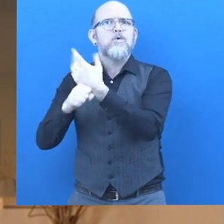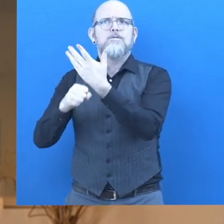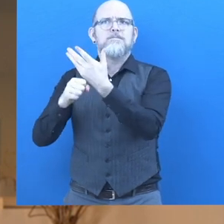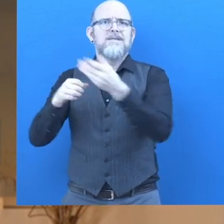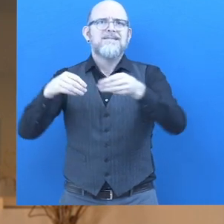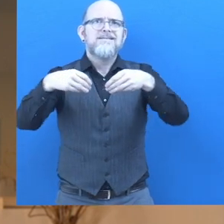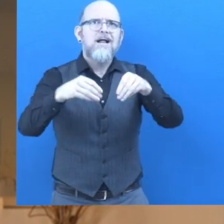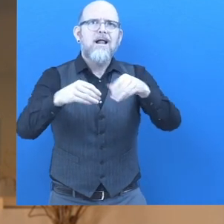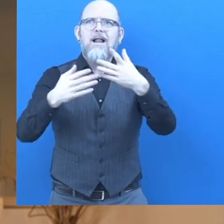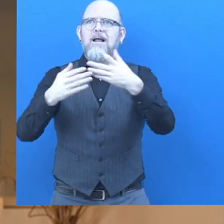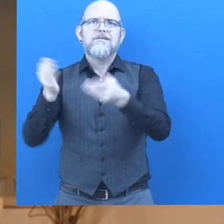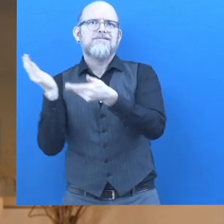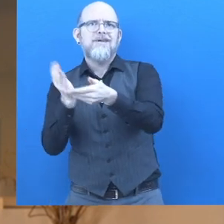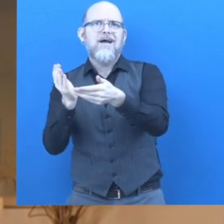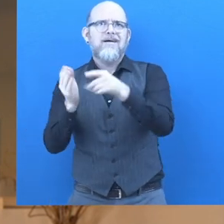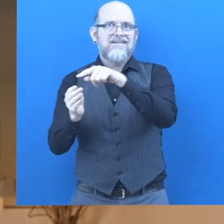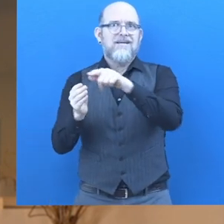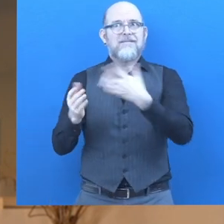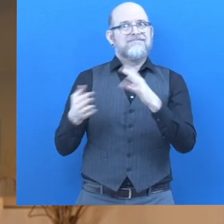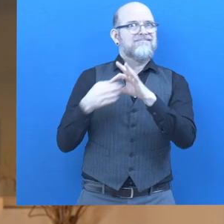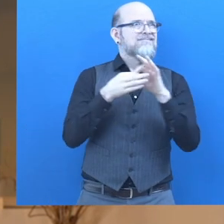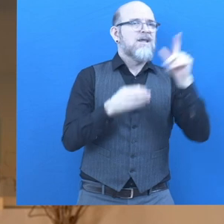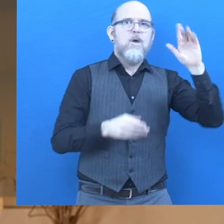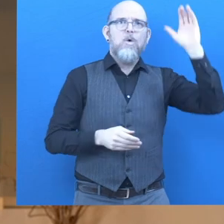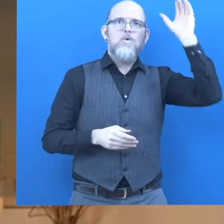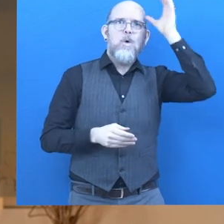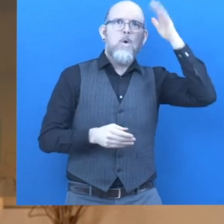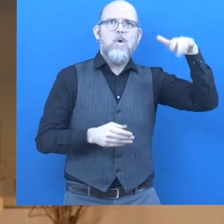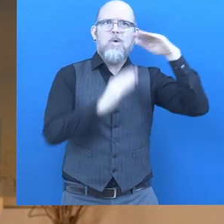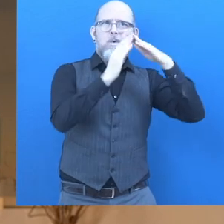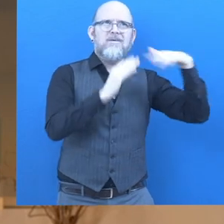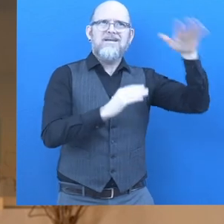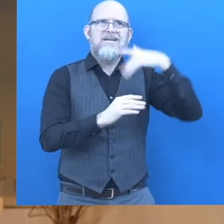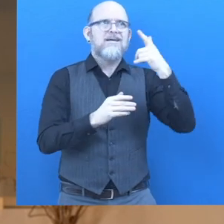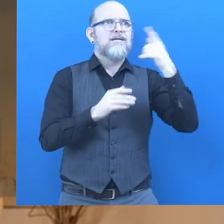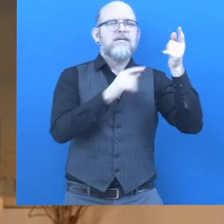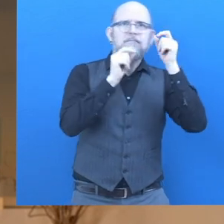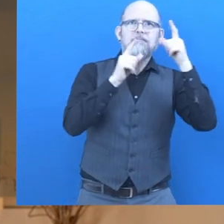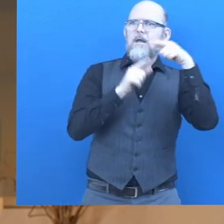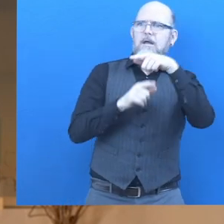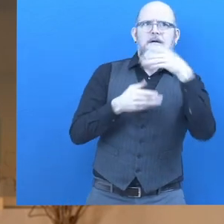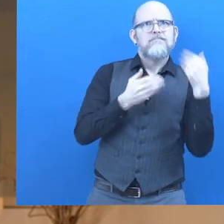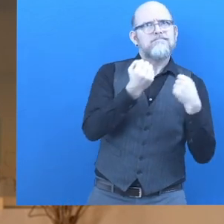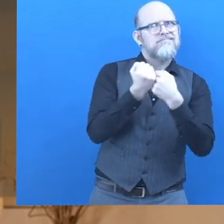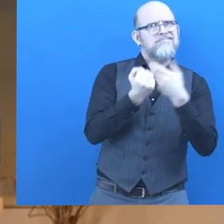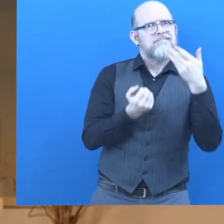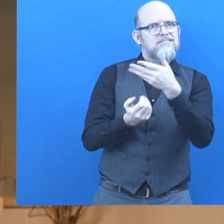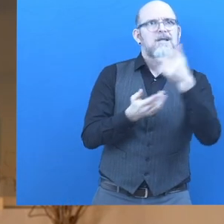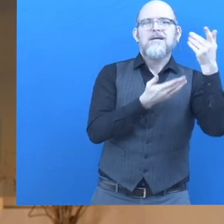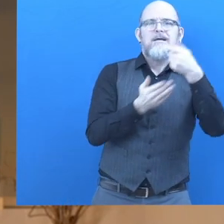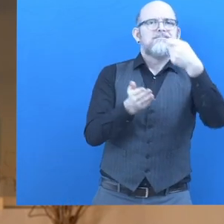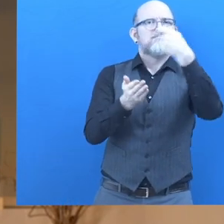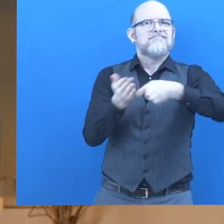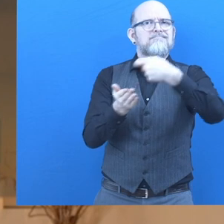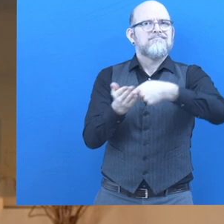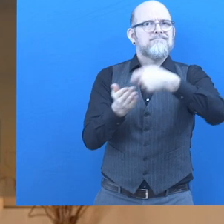products. We mobilize our community, Congolese community, wherever they are, to support them by buying